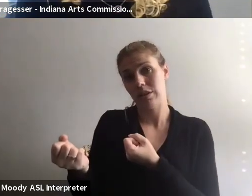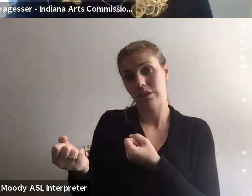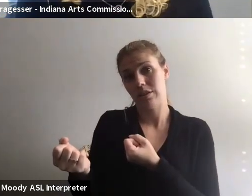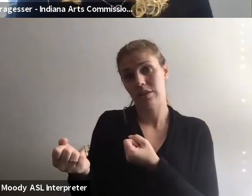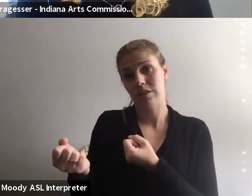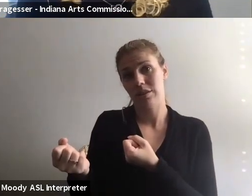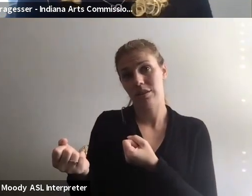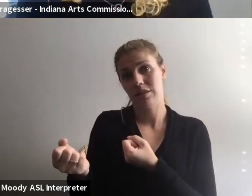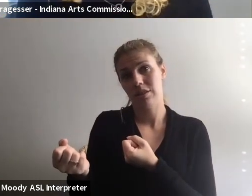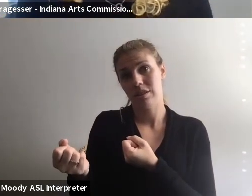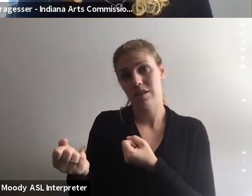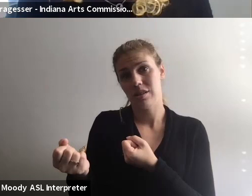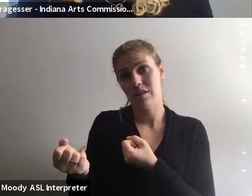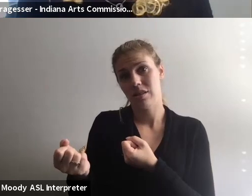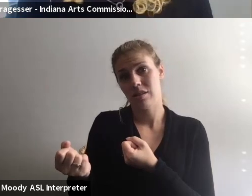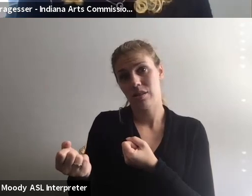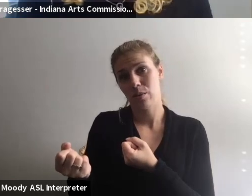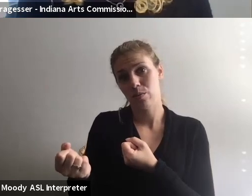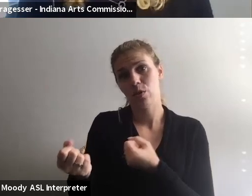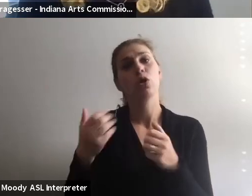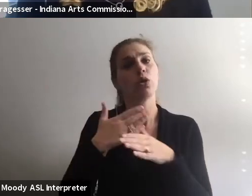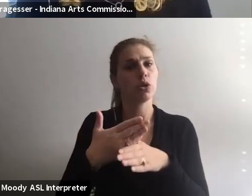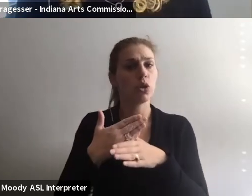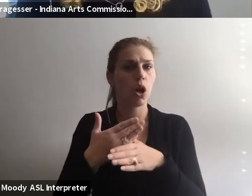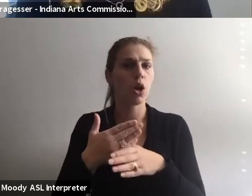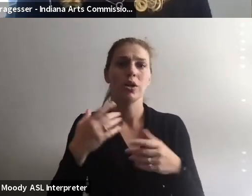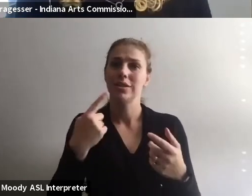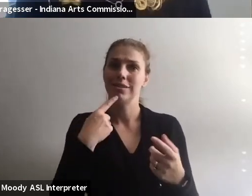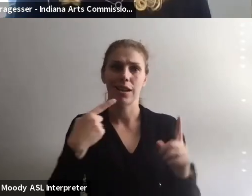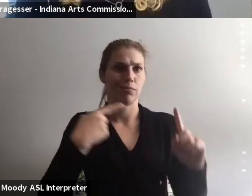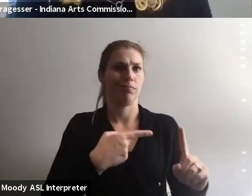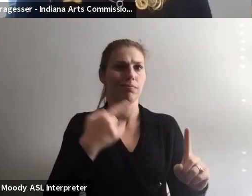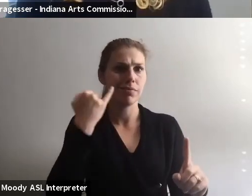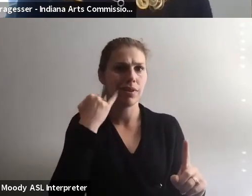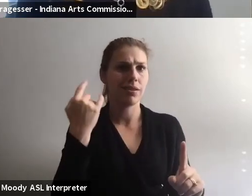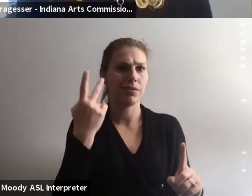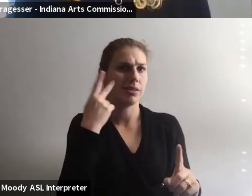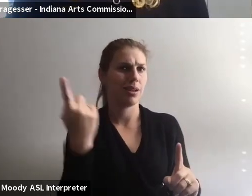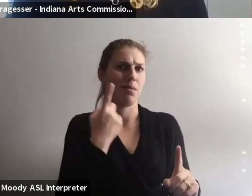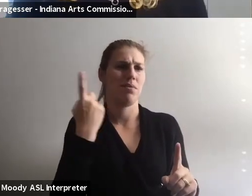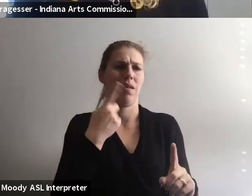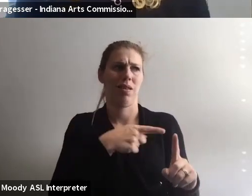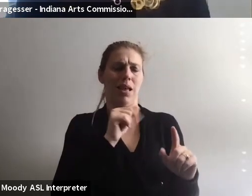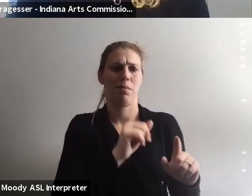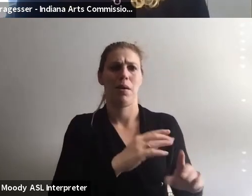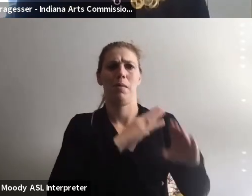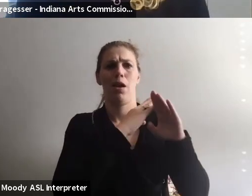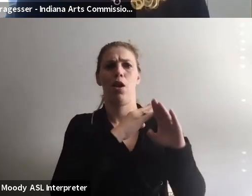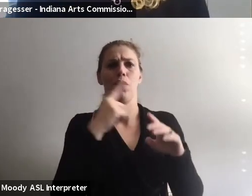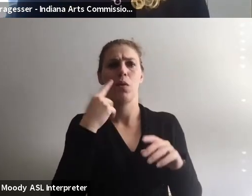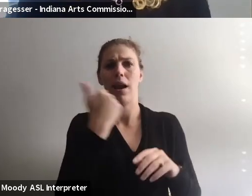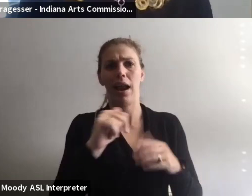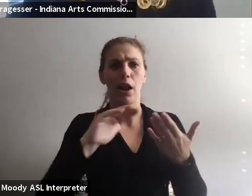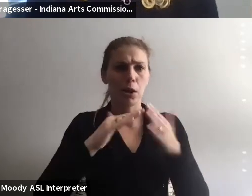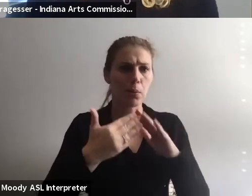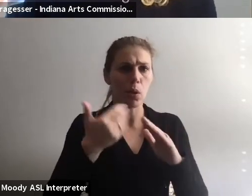uh, to share, to call things out when they see something that could be a barrier for any community, for